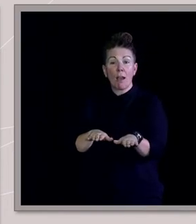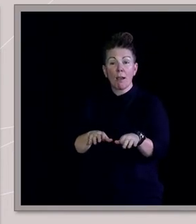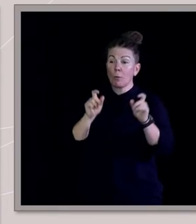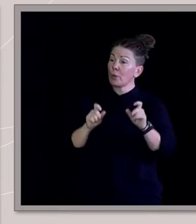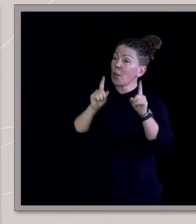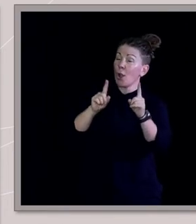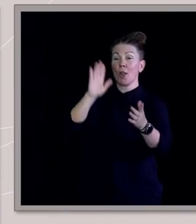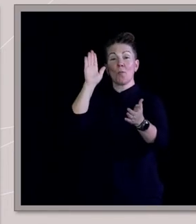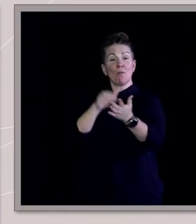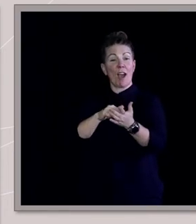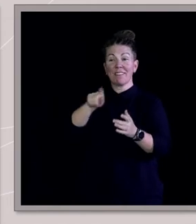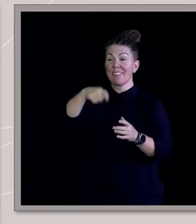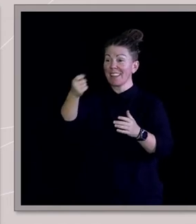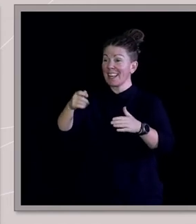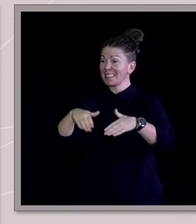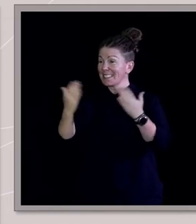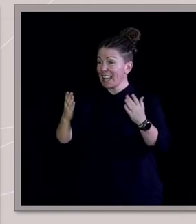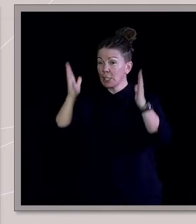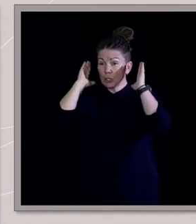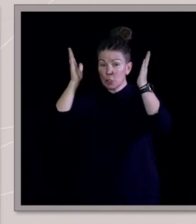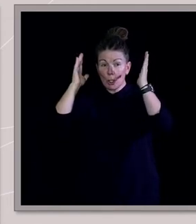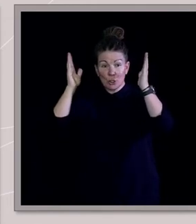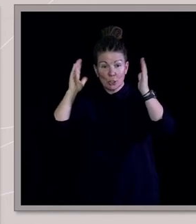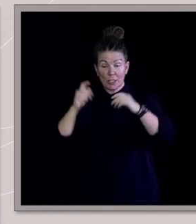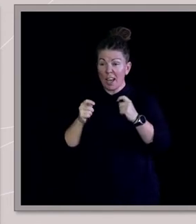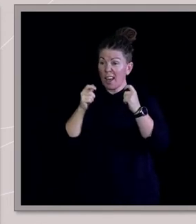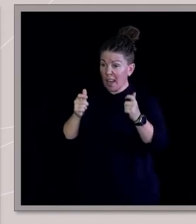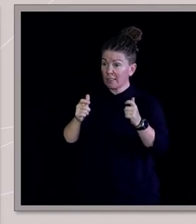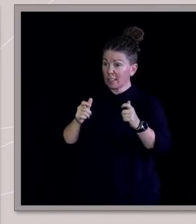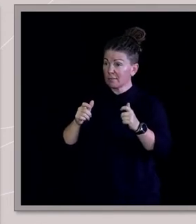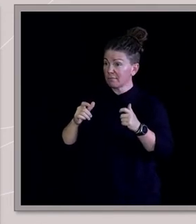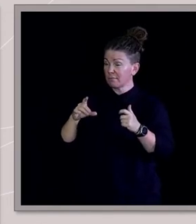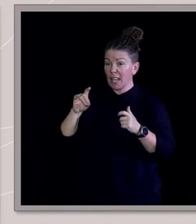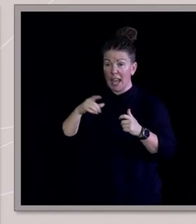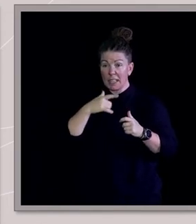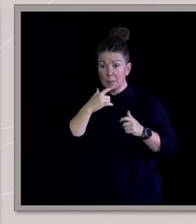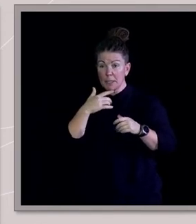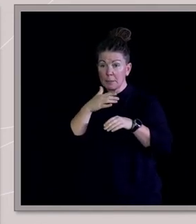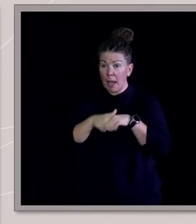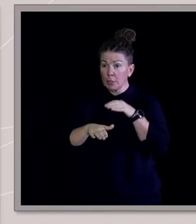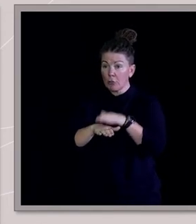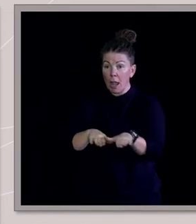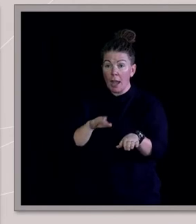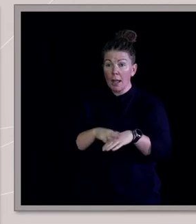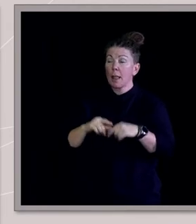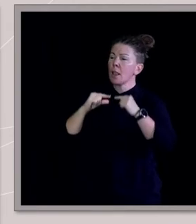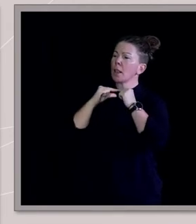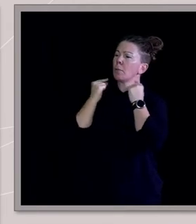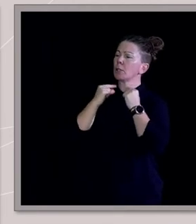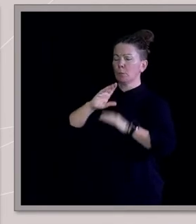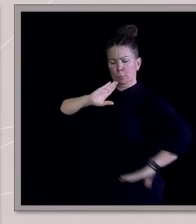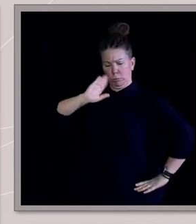Mardi Gras and we turn up to church the next week. And at the end of the session, the last song, the pastor's at the pulpit and goes,